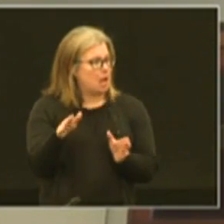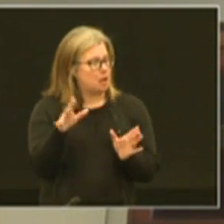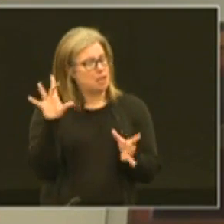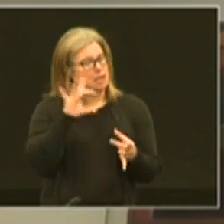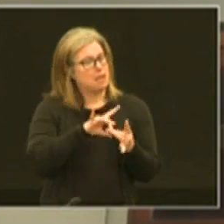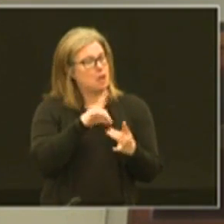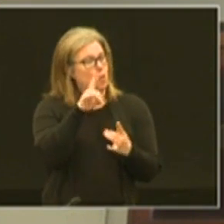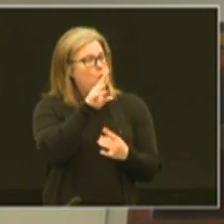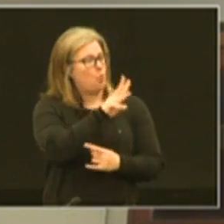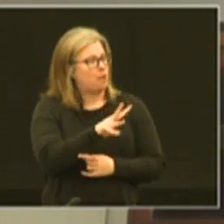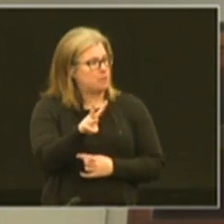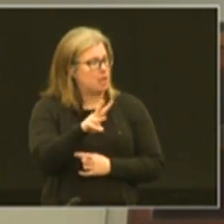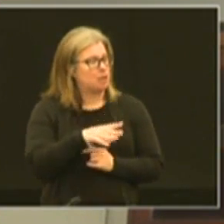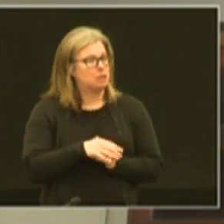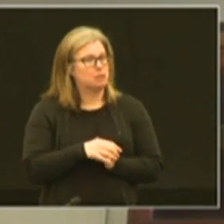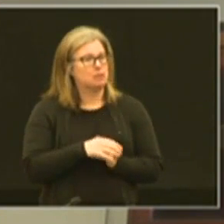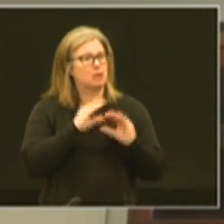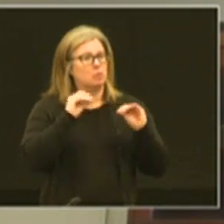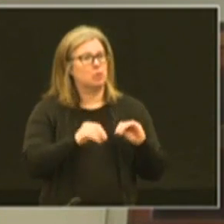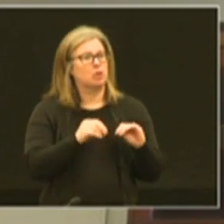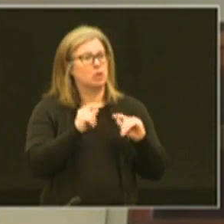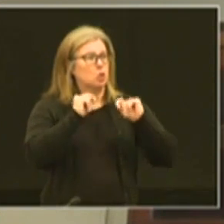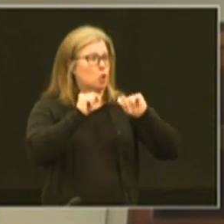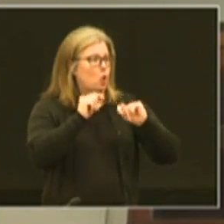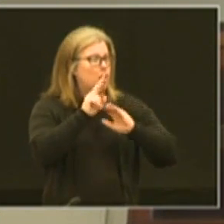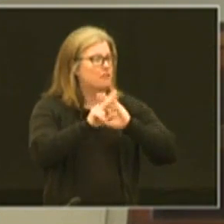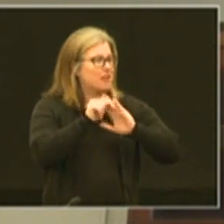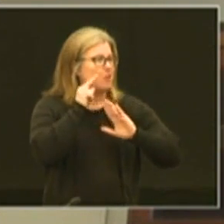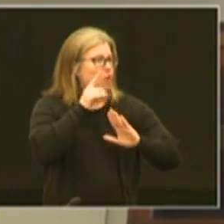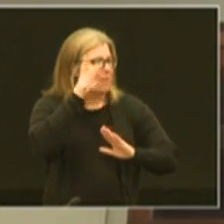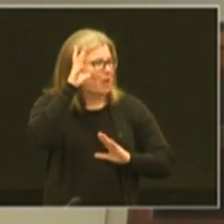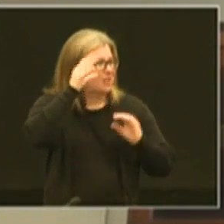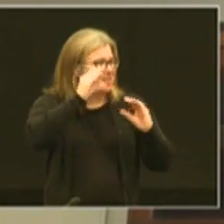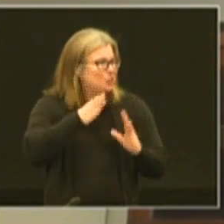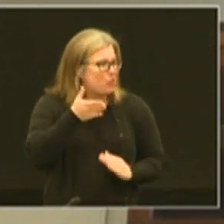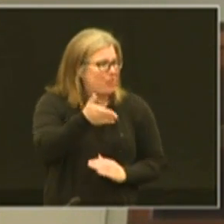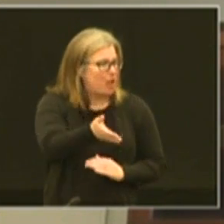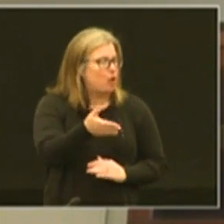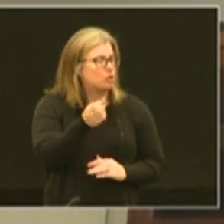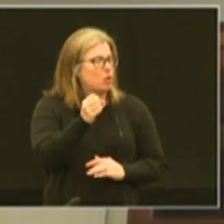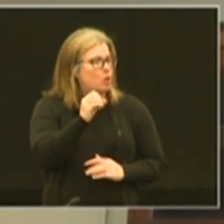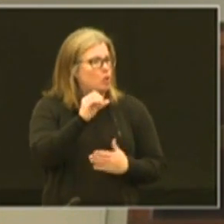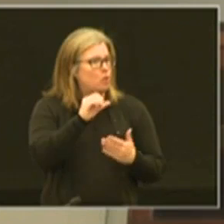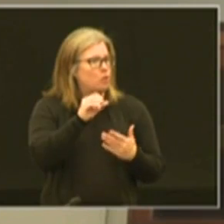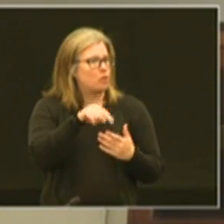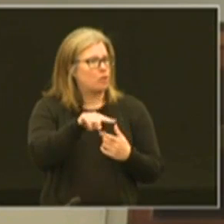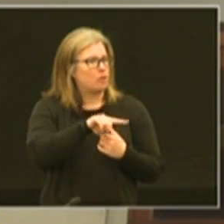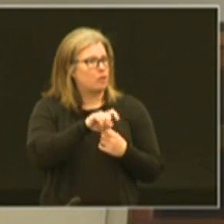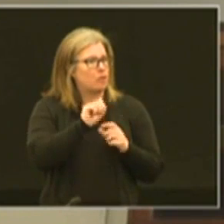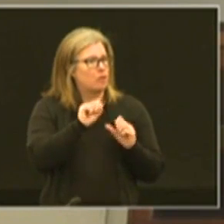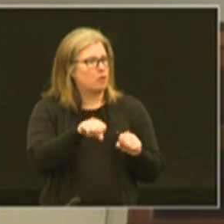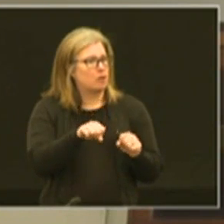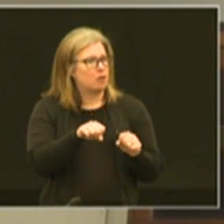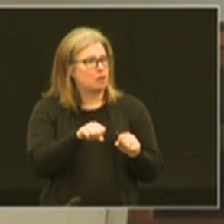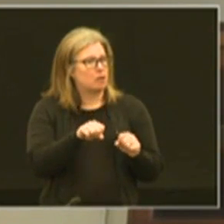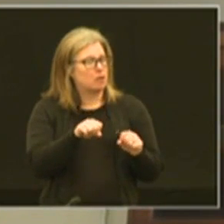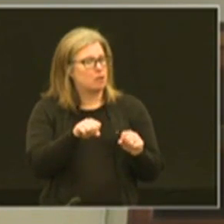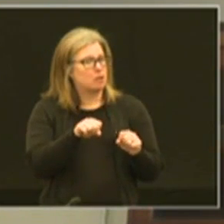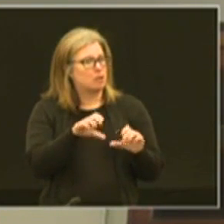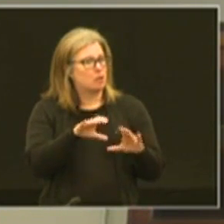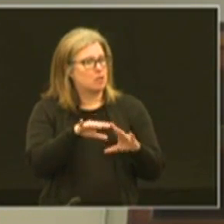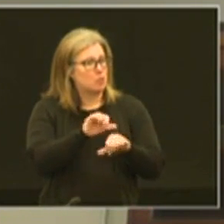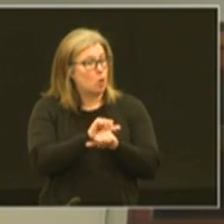link it to one website let's put tutorials videos for parents and teachers on there so that they can do this work